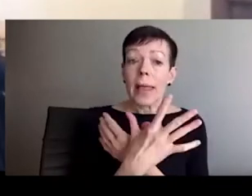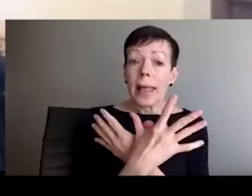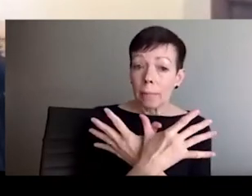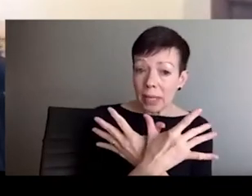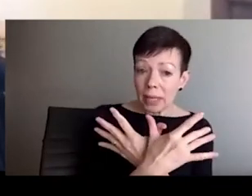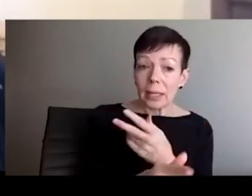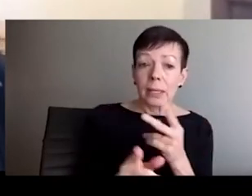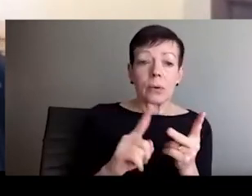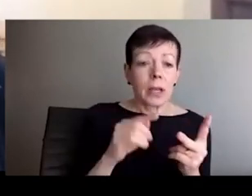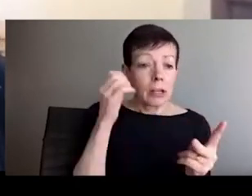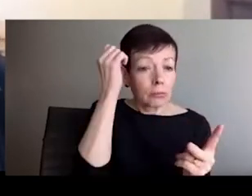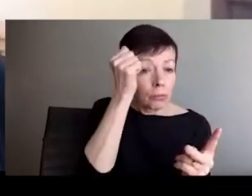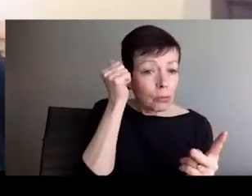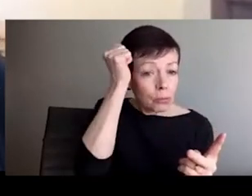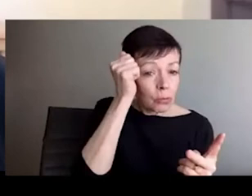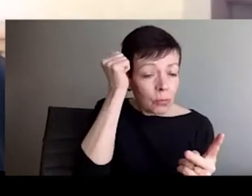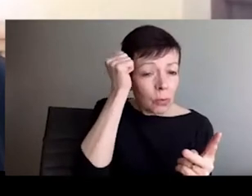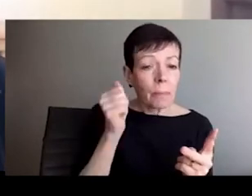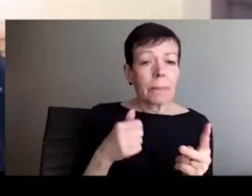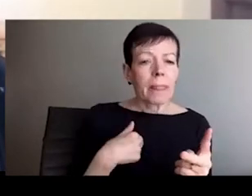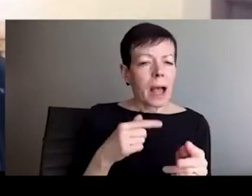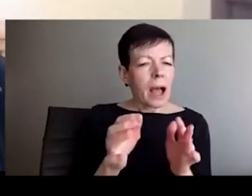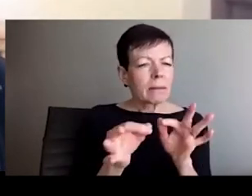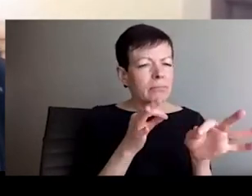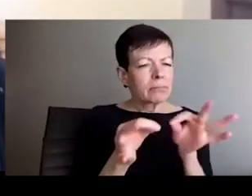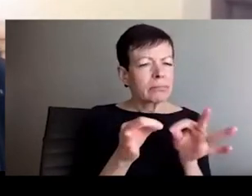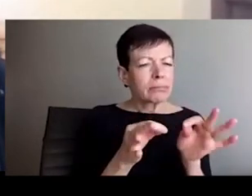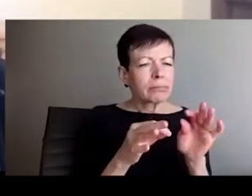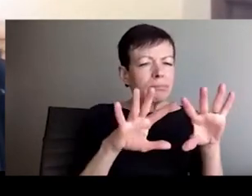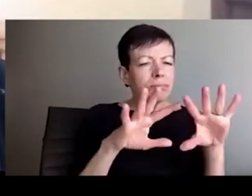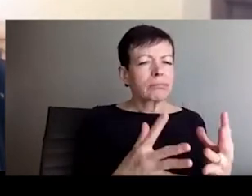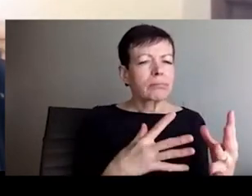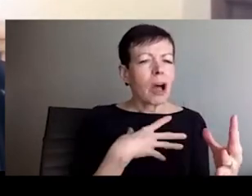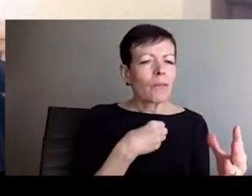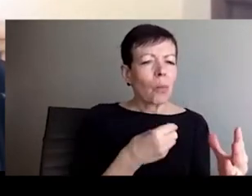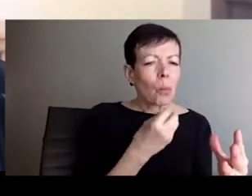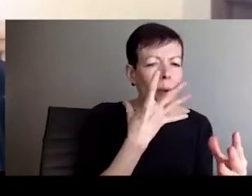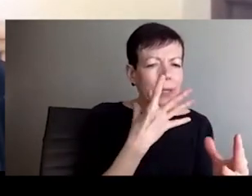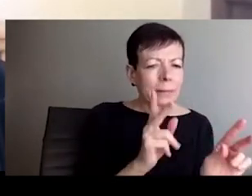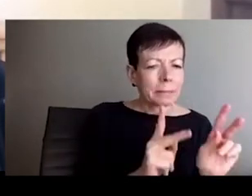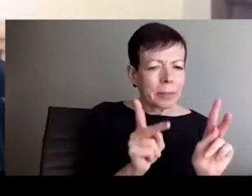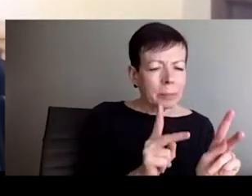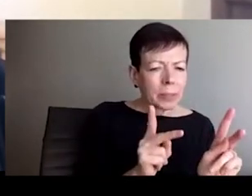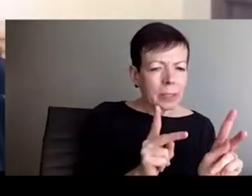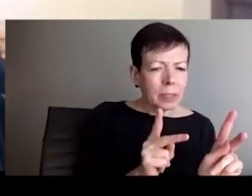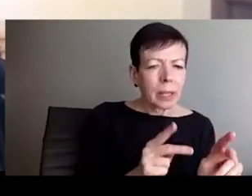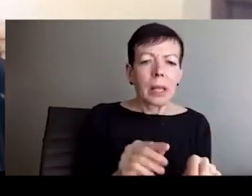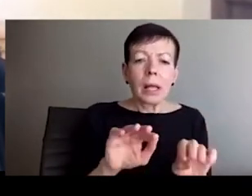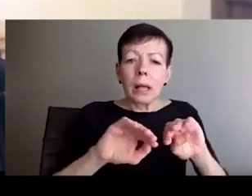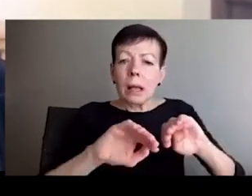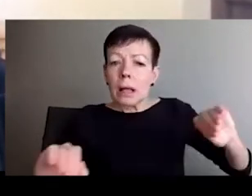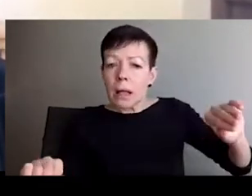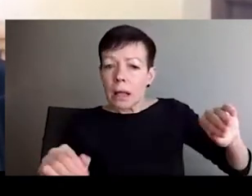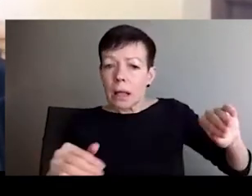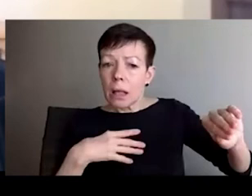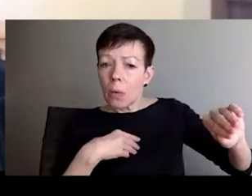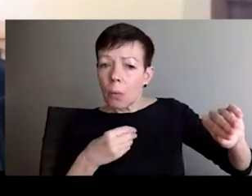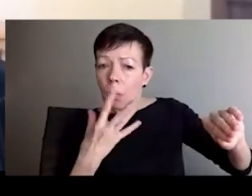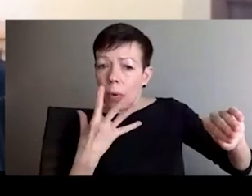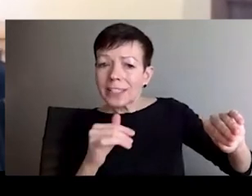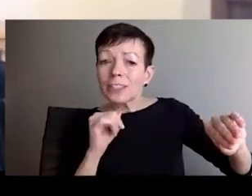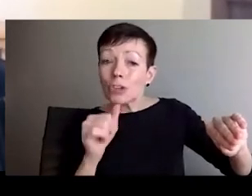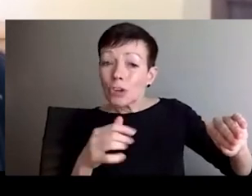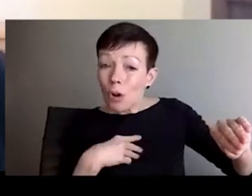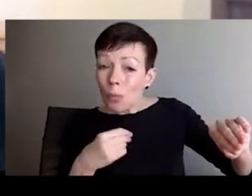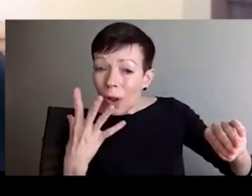this has happened, right? For those of you who are based in the US or based throughout Europe, you are maybe even be